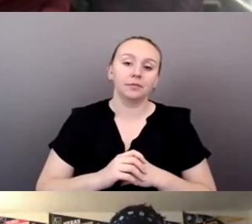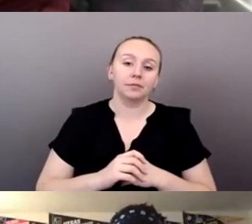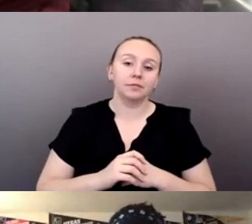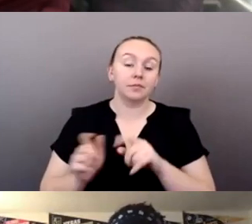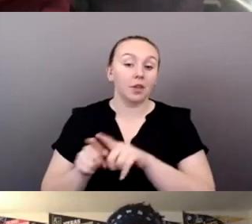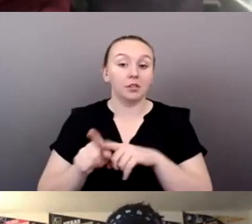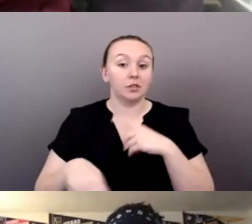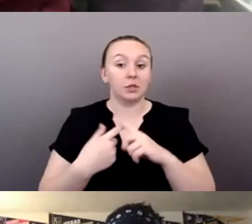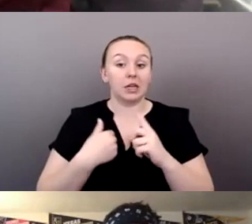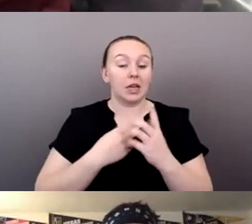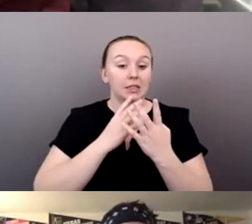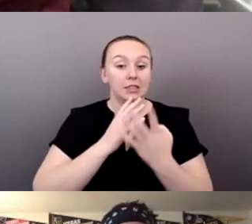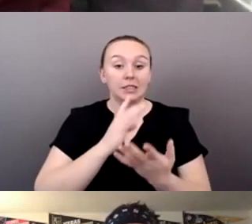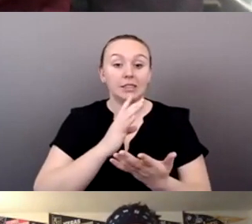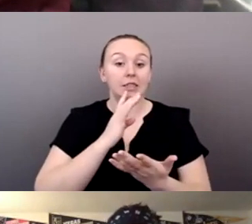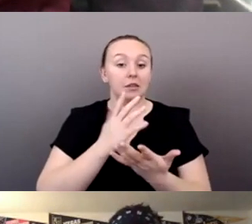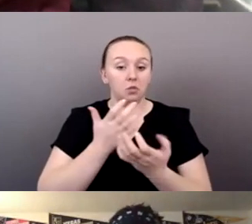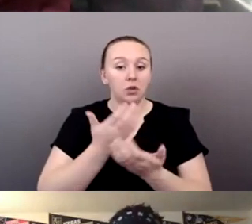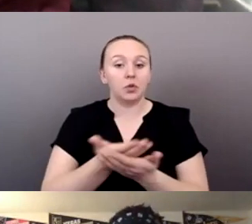sing this song, I just like for everyone to